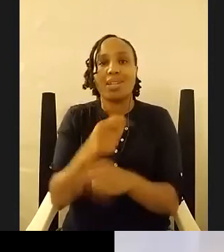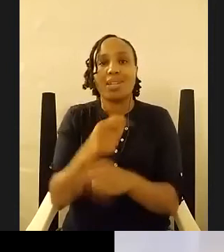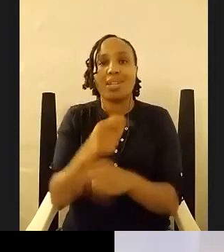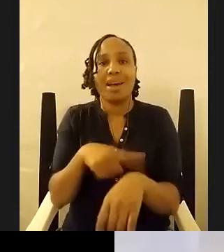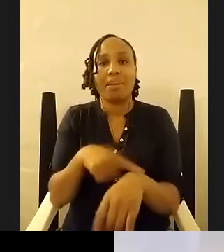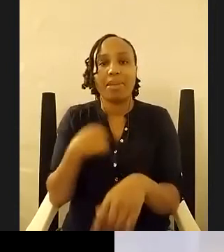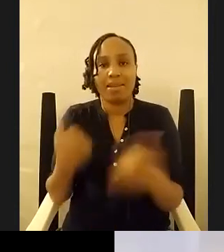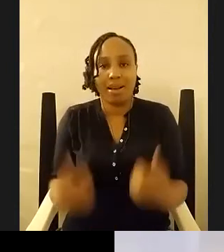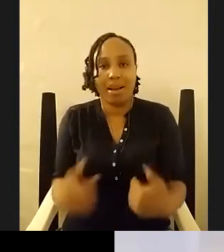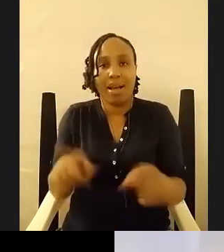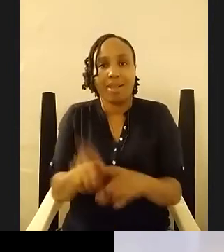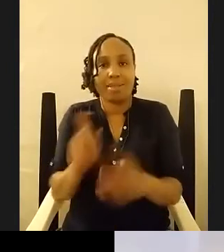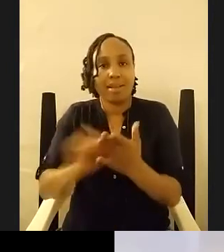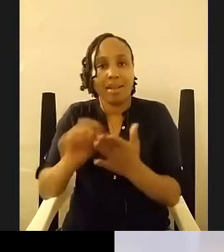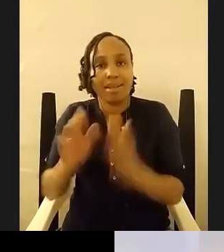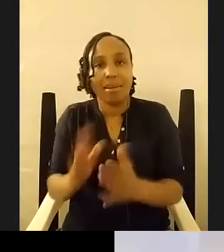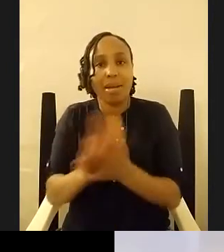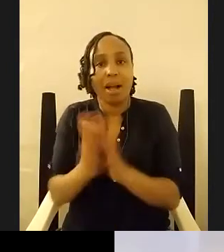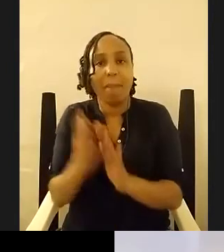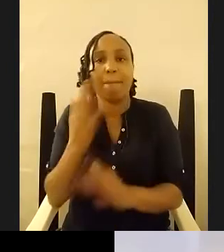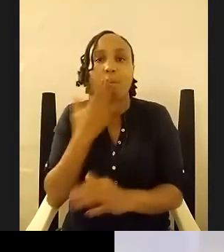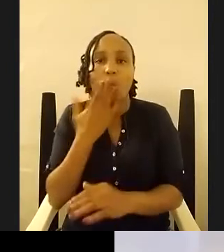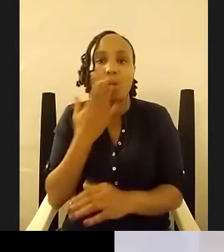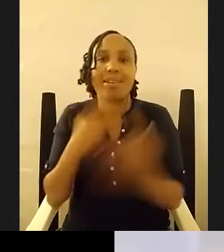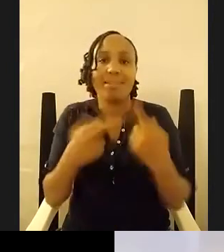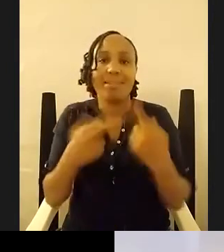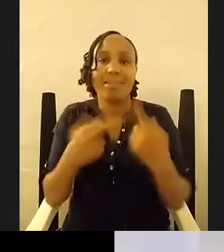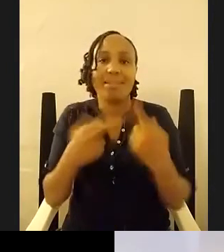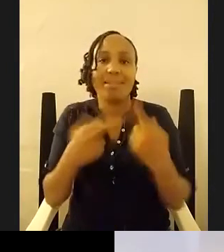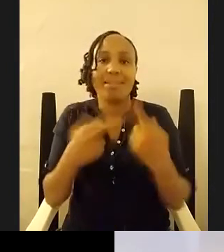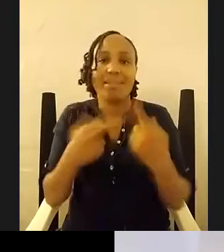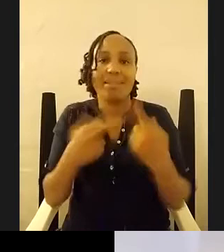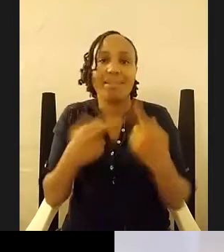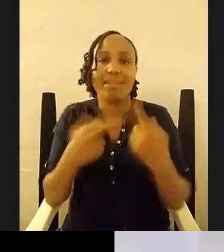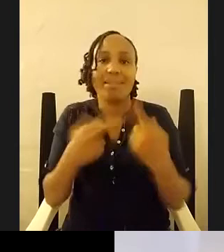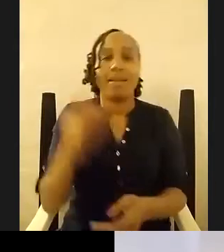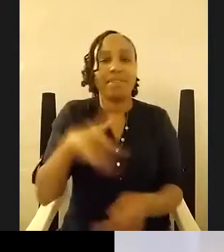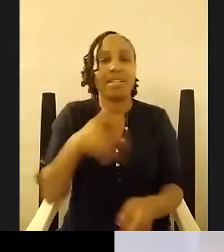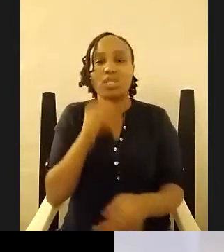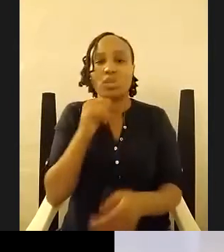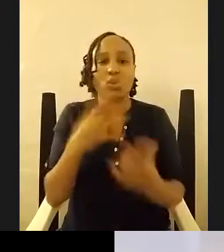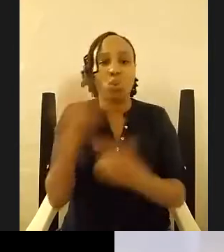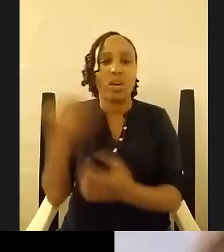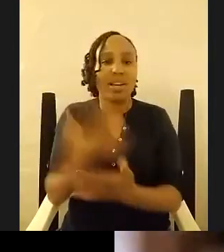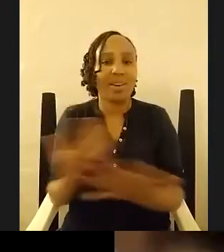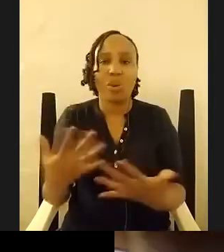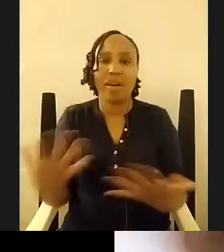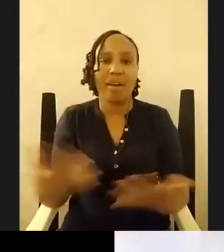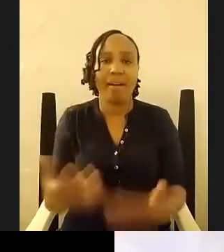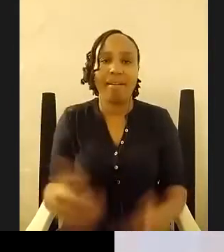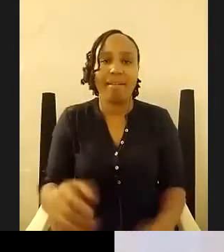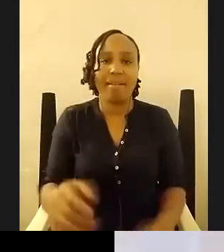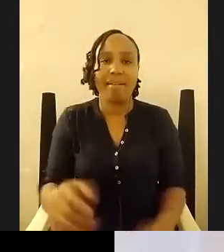revising it i'm just like ah this is not going and that's when you know you're forcing it you're really yeah what about you